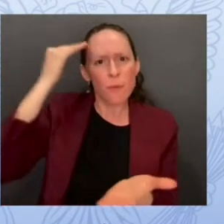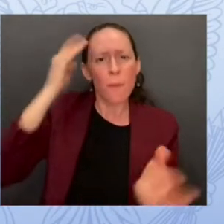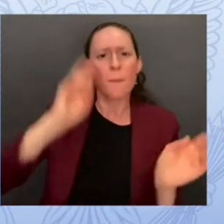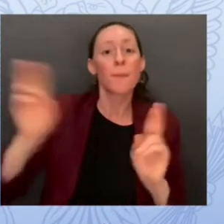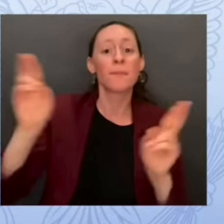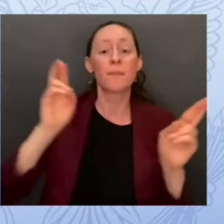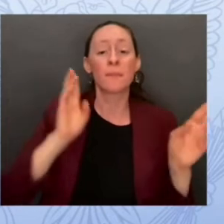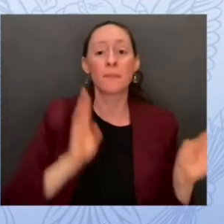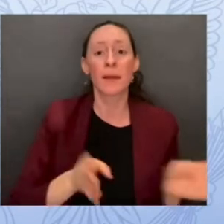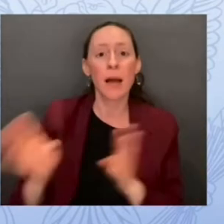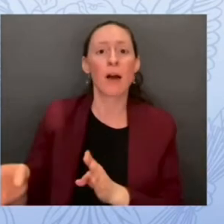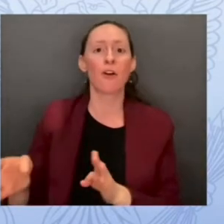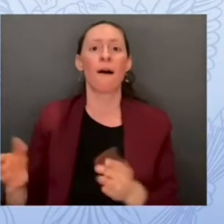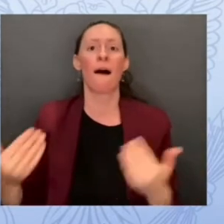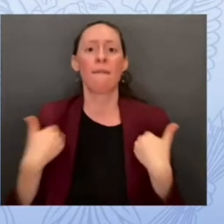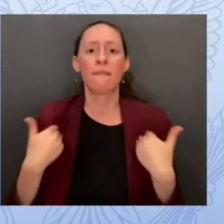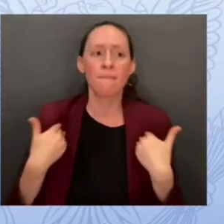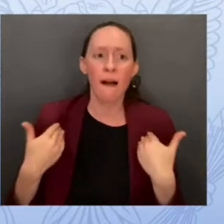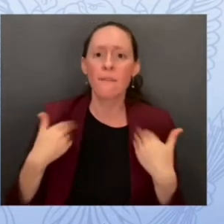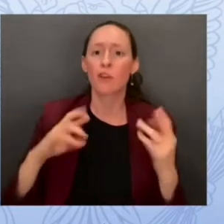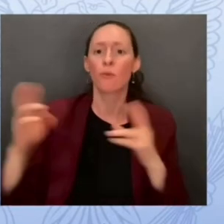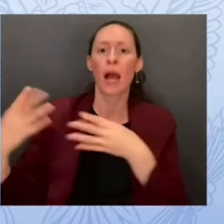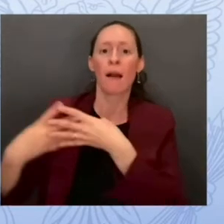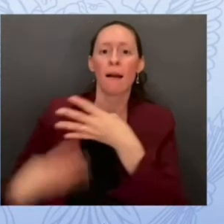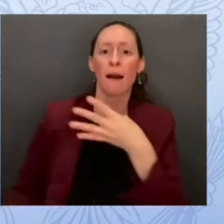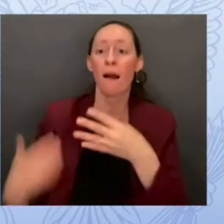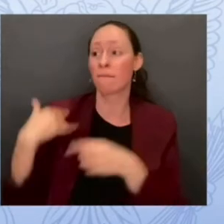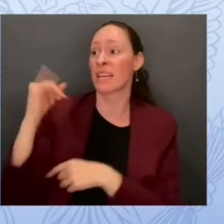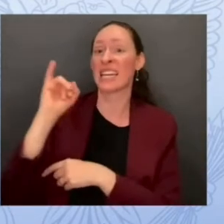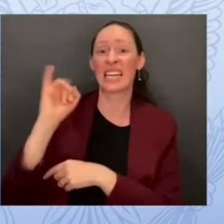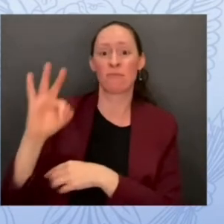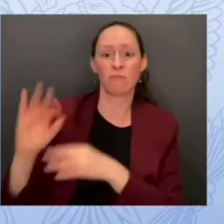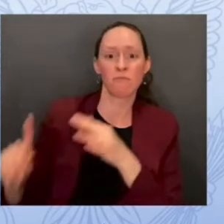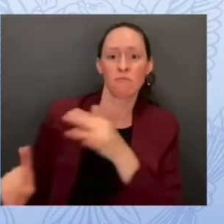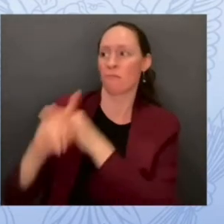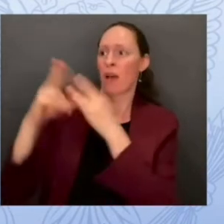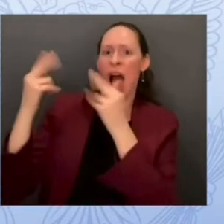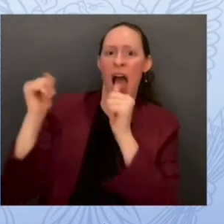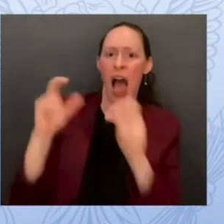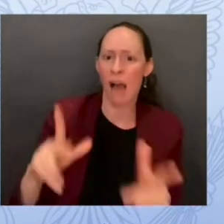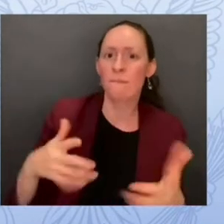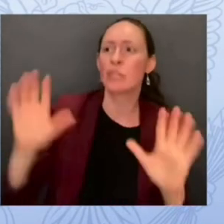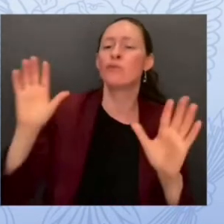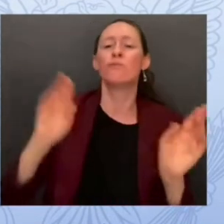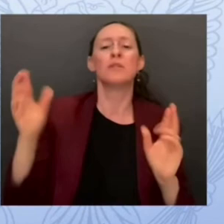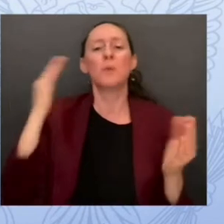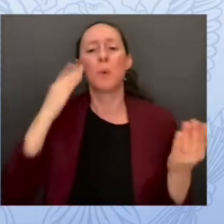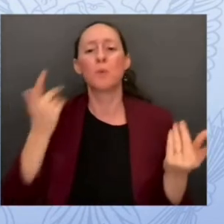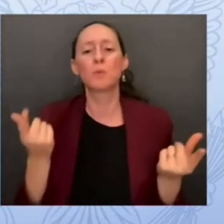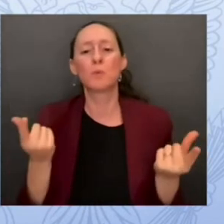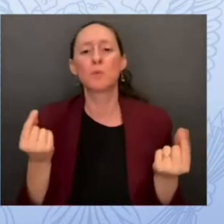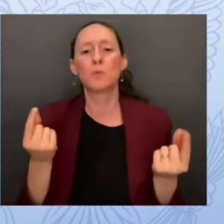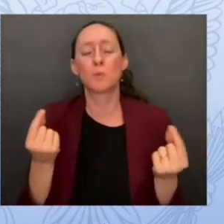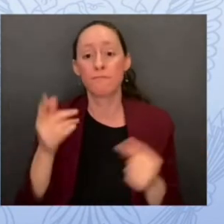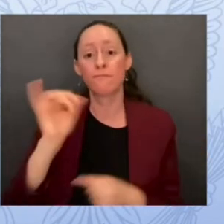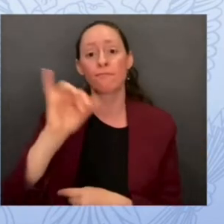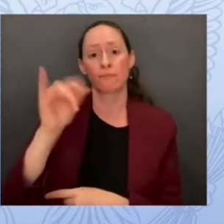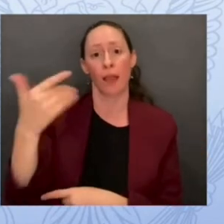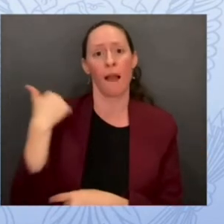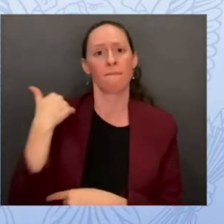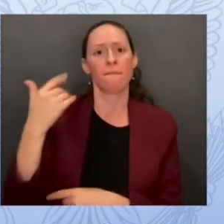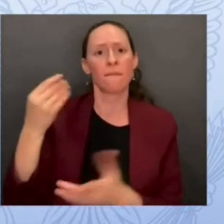and respond quickly if they do occur the funds to ensure that school tech can be upgraded and secure